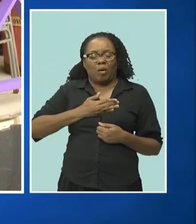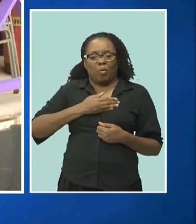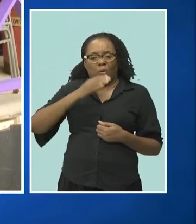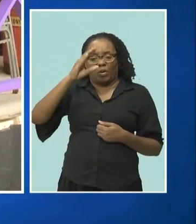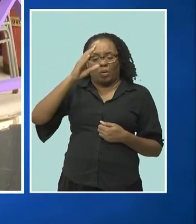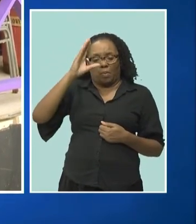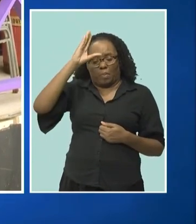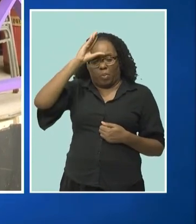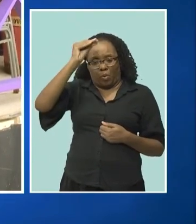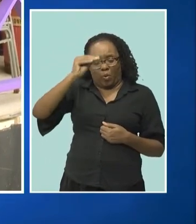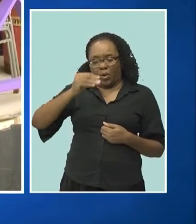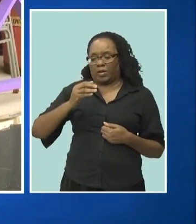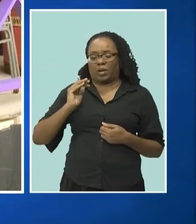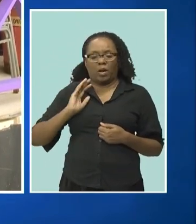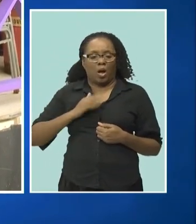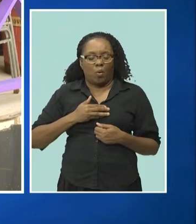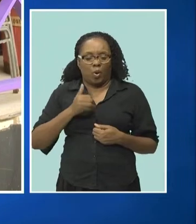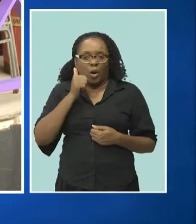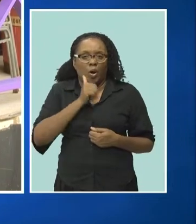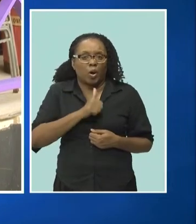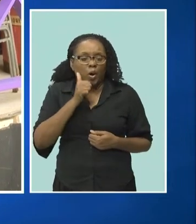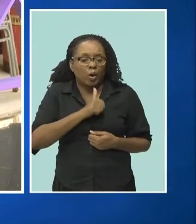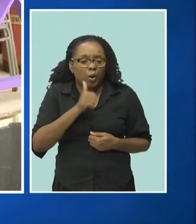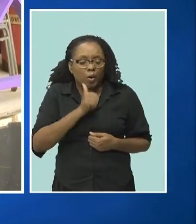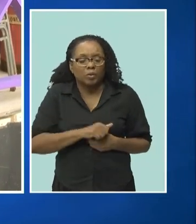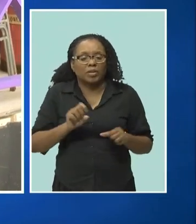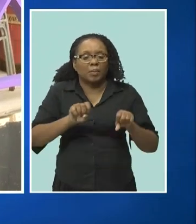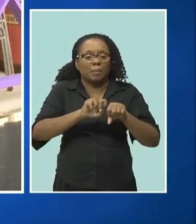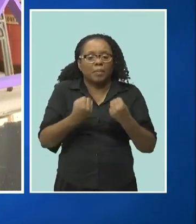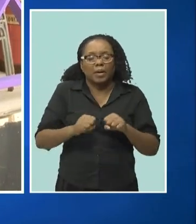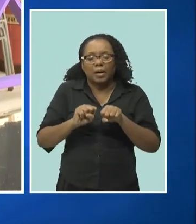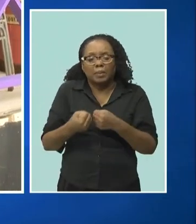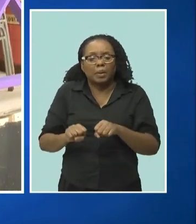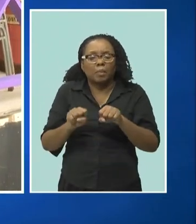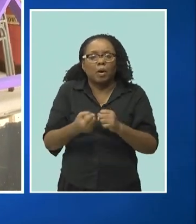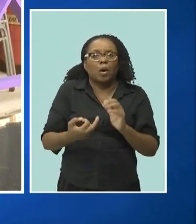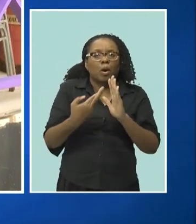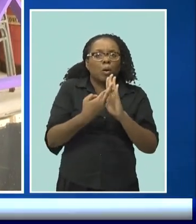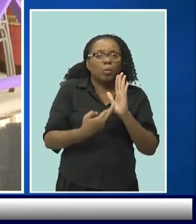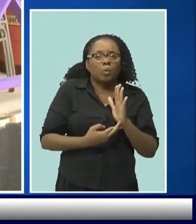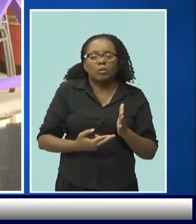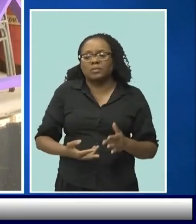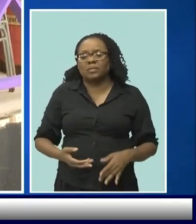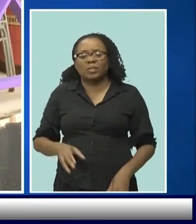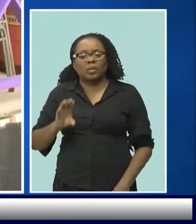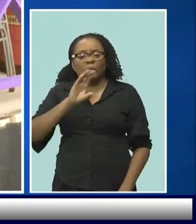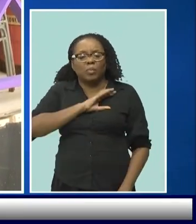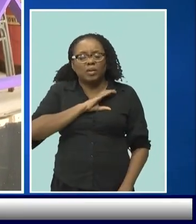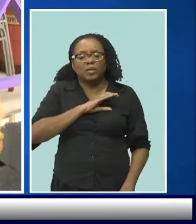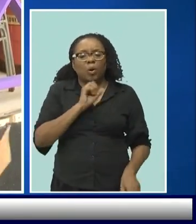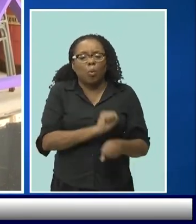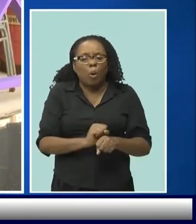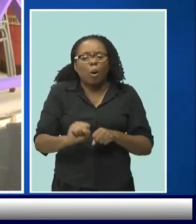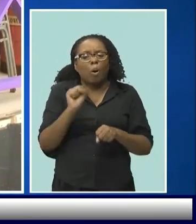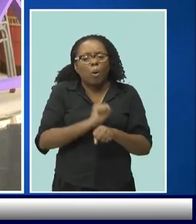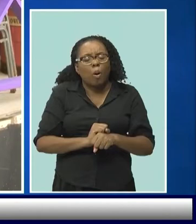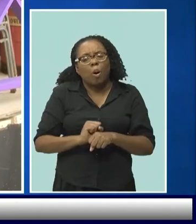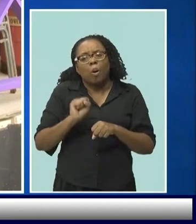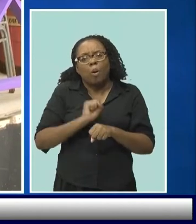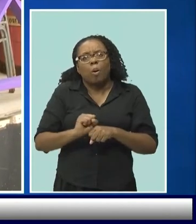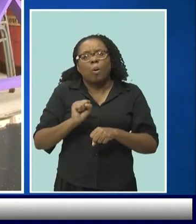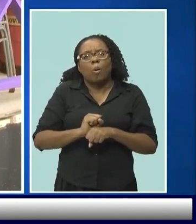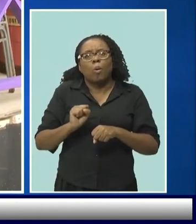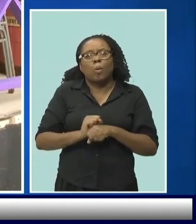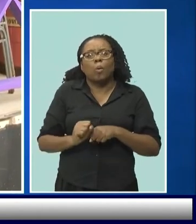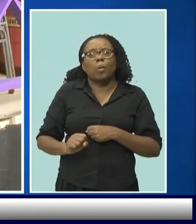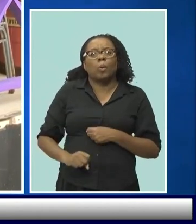They don't have to be our girl children who are reaching every rule and making the police work harder. That's not the reason why Yuling retired. She